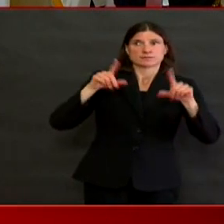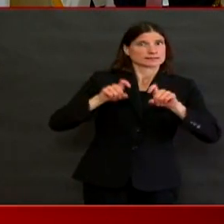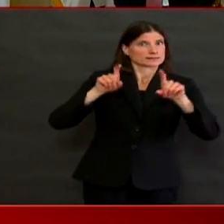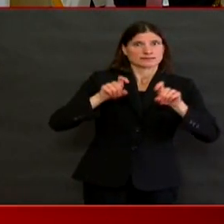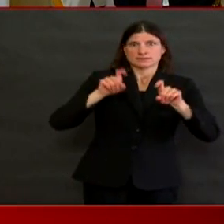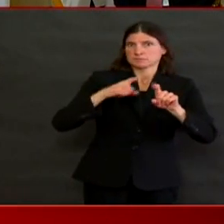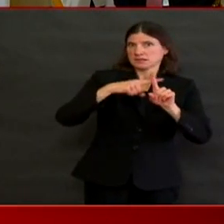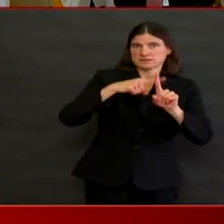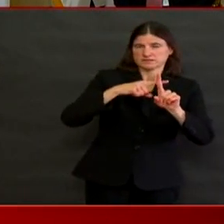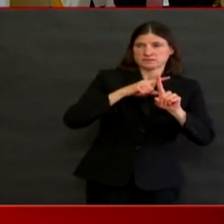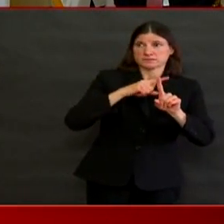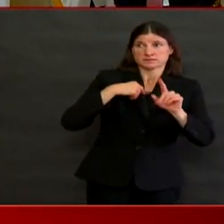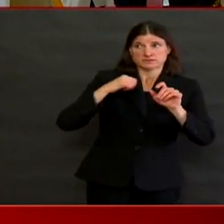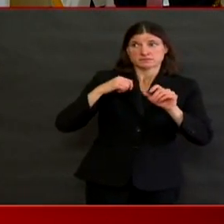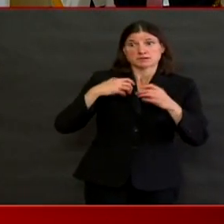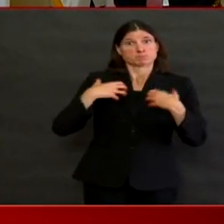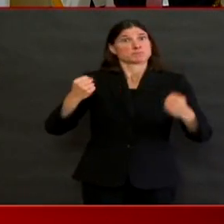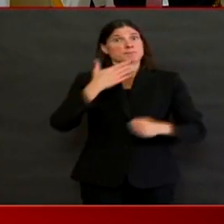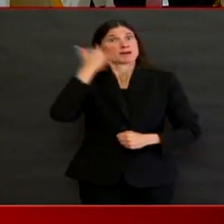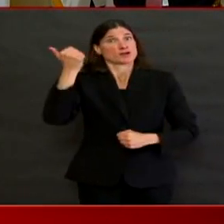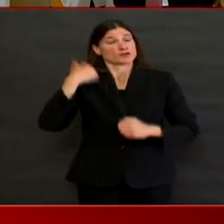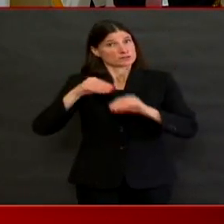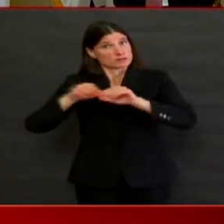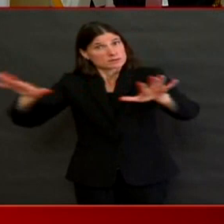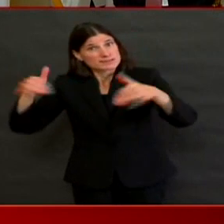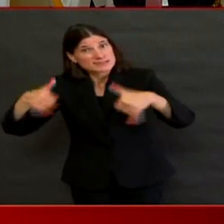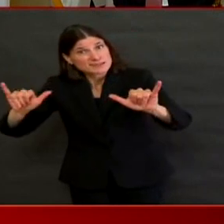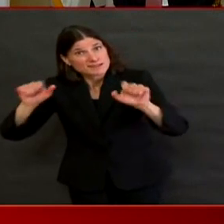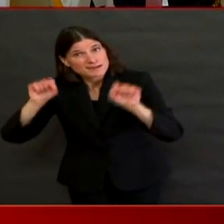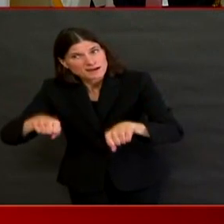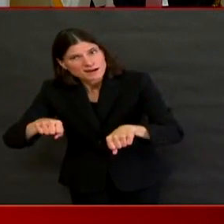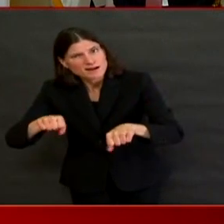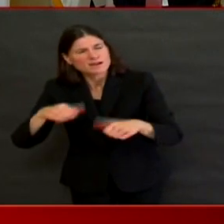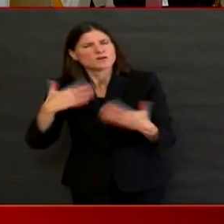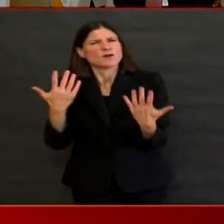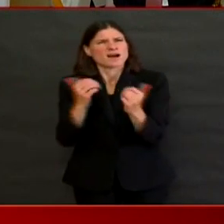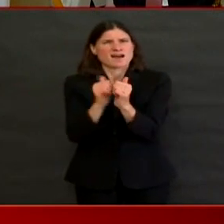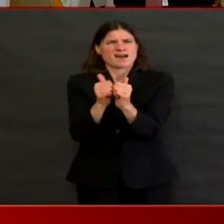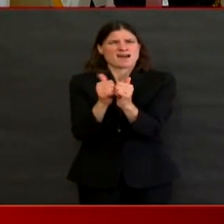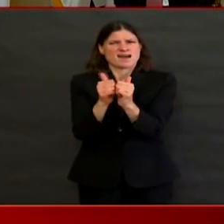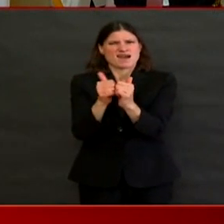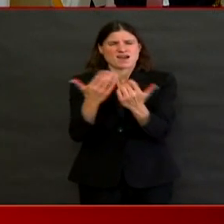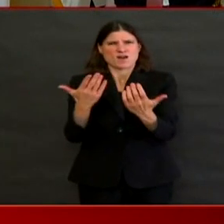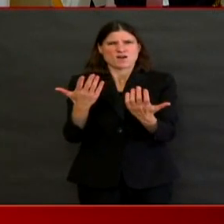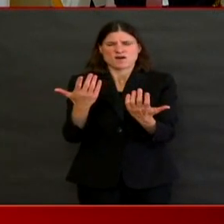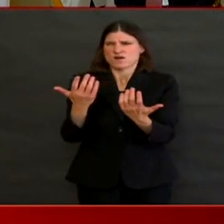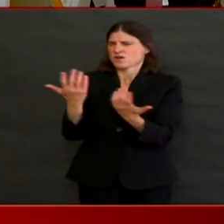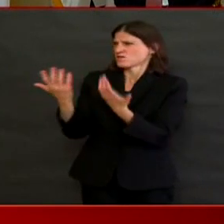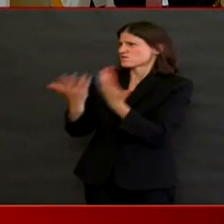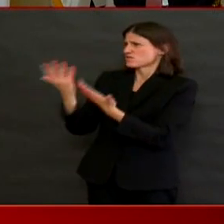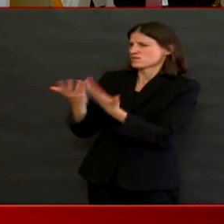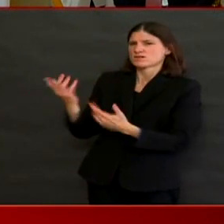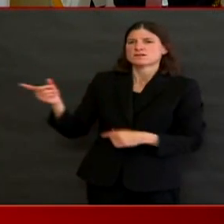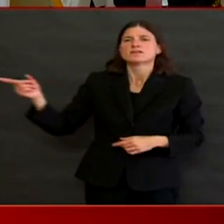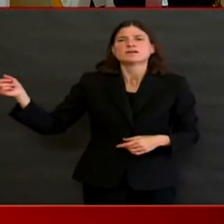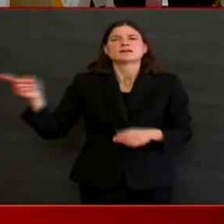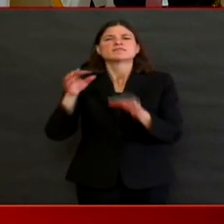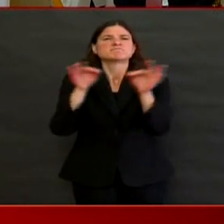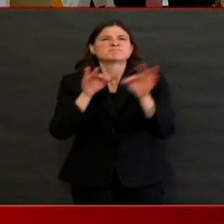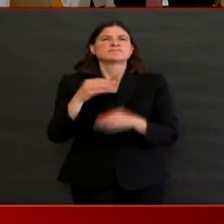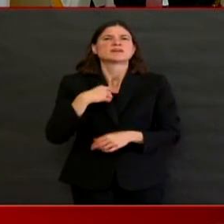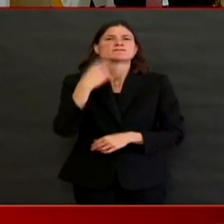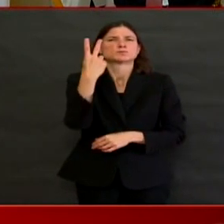someone, um, of COVID-19 or say that they have fully recovered. There is a test-based